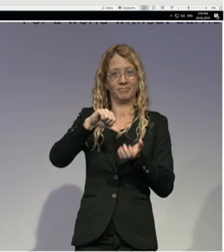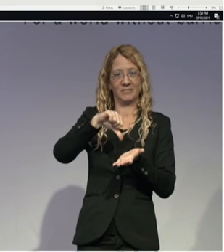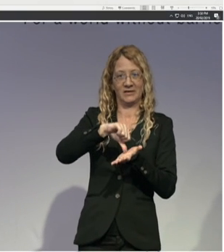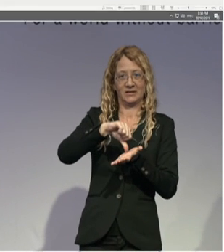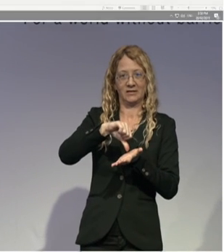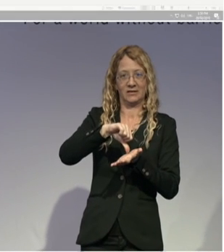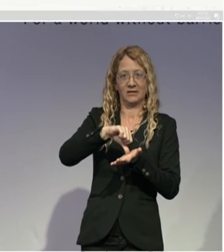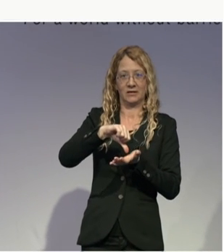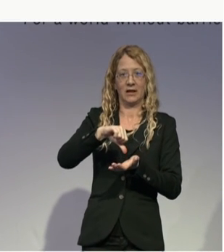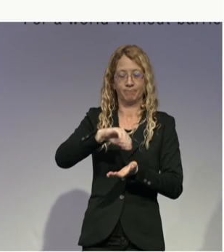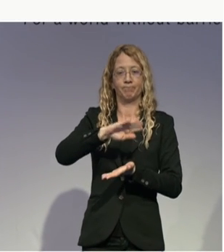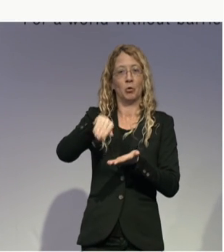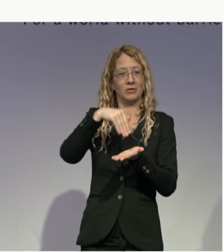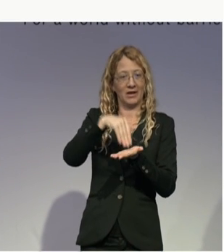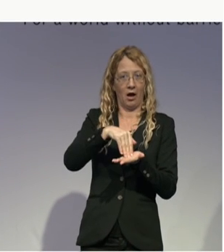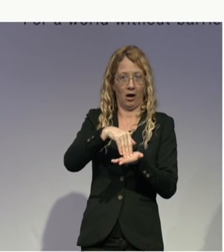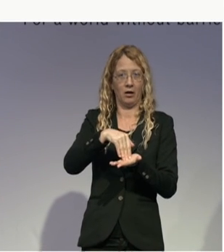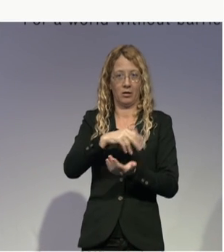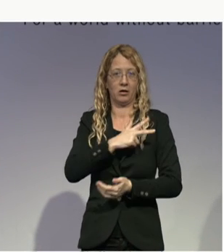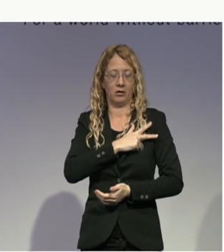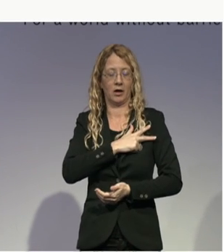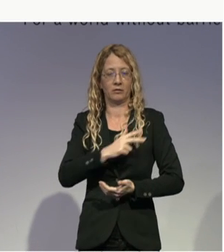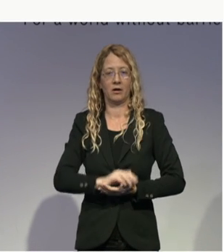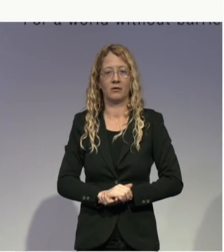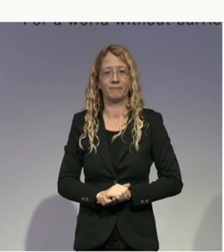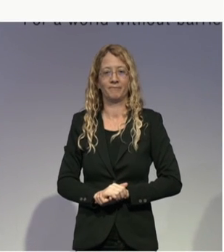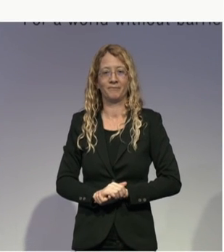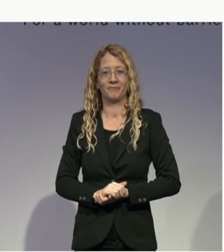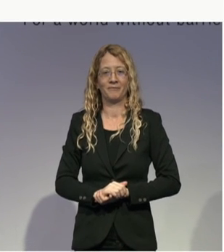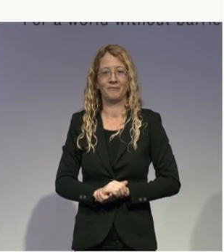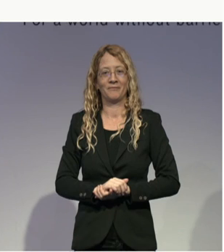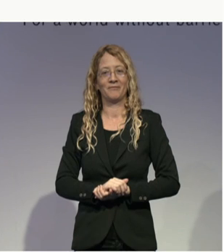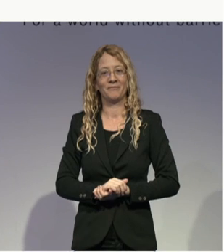happened. Anyway, but this is what SolaEU is all about. Thank you very much.